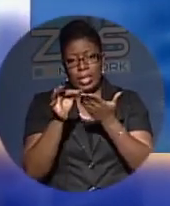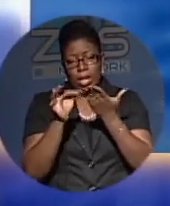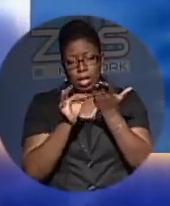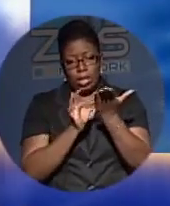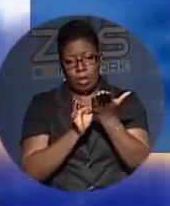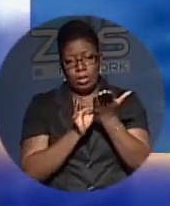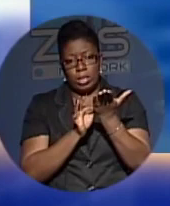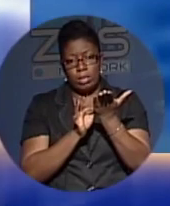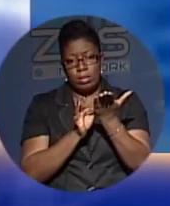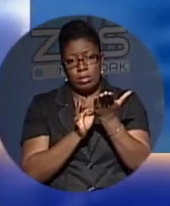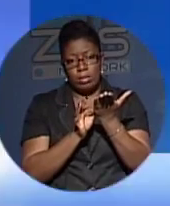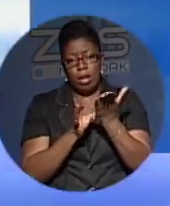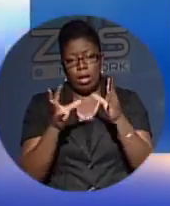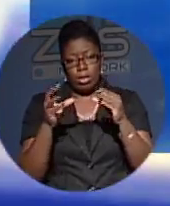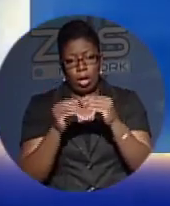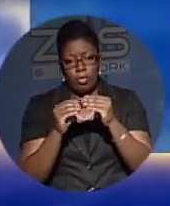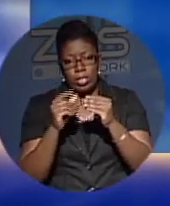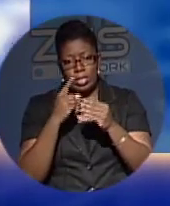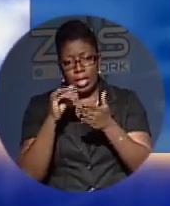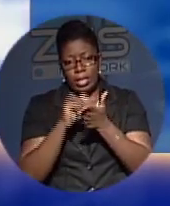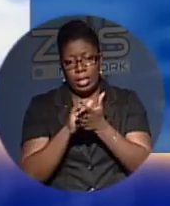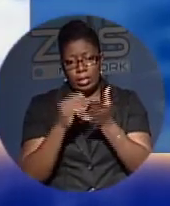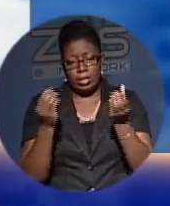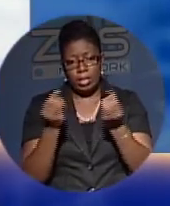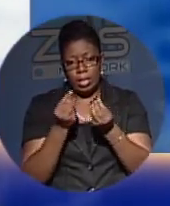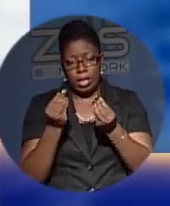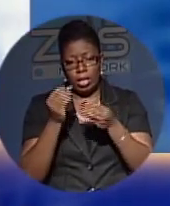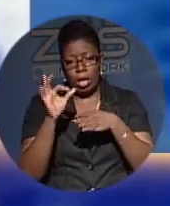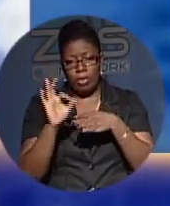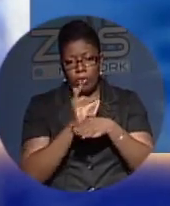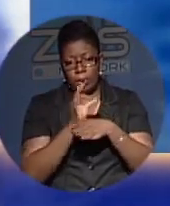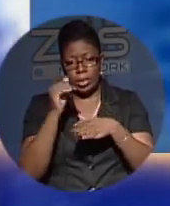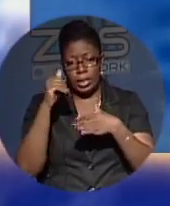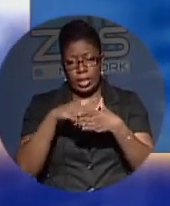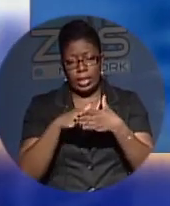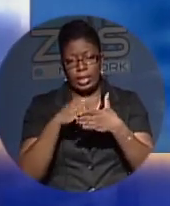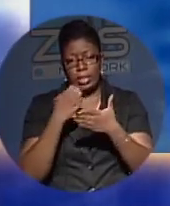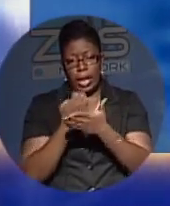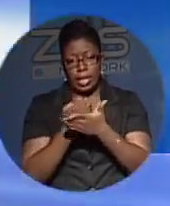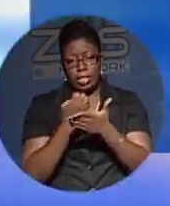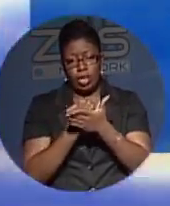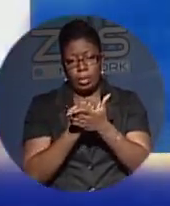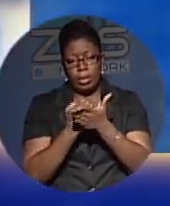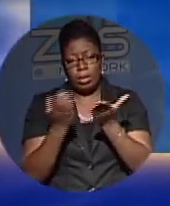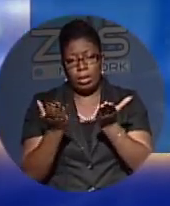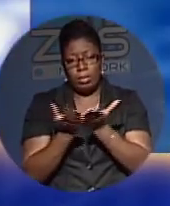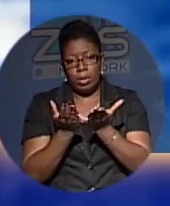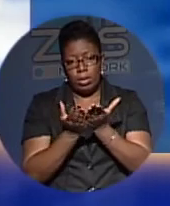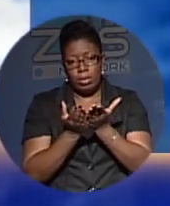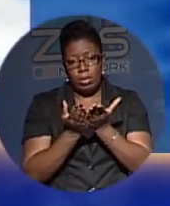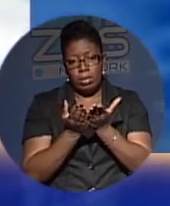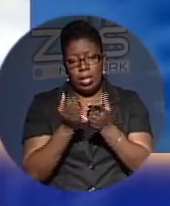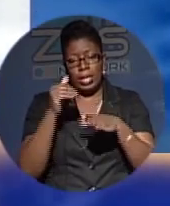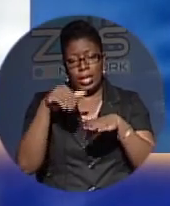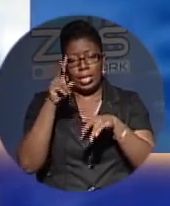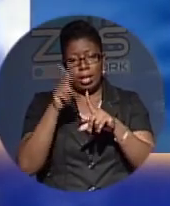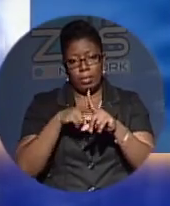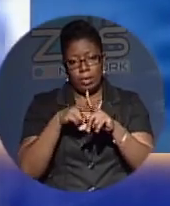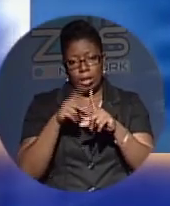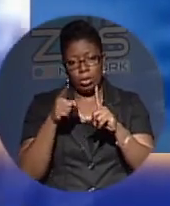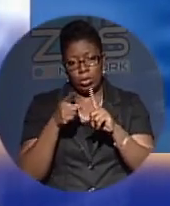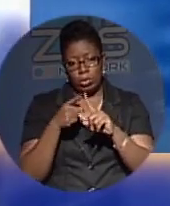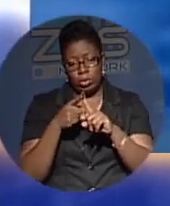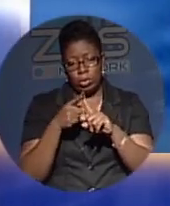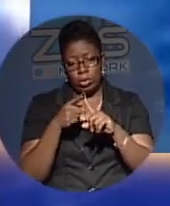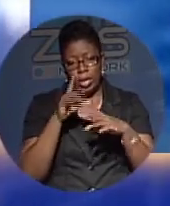annual conference in Bridgetown, said there is no formula in economics textbooks that can be applied to economic planning to pluck the world's